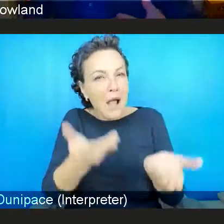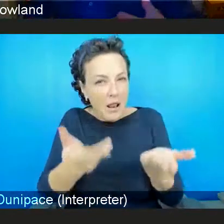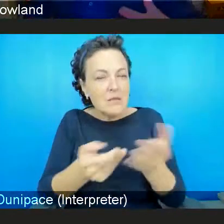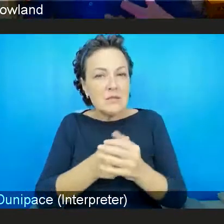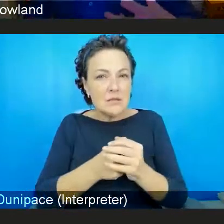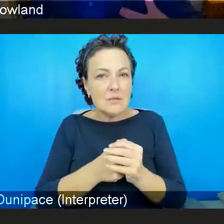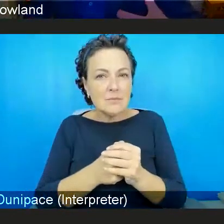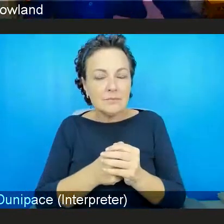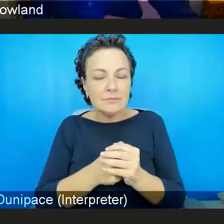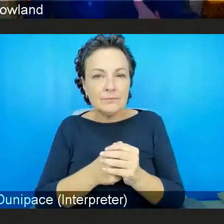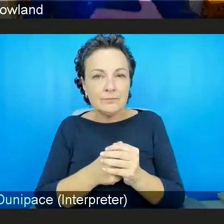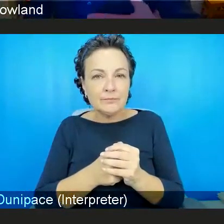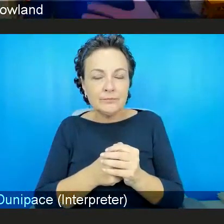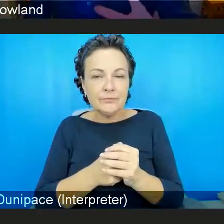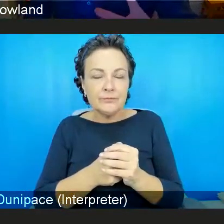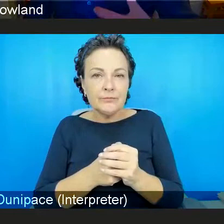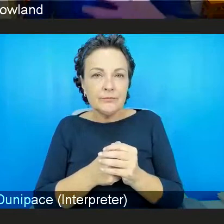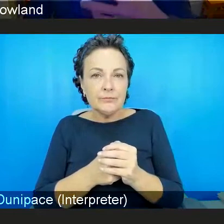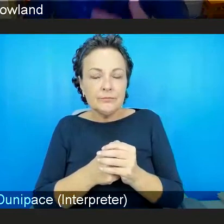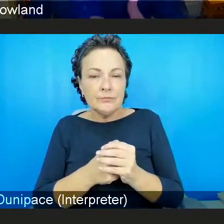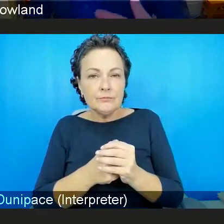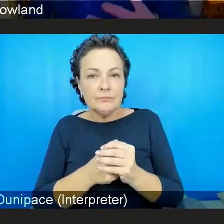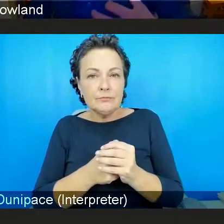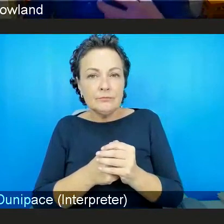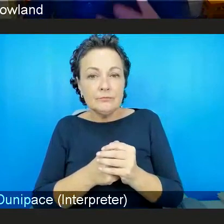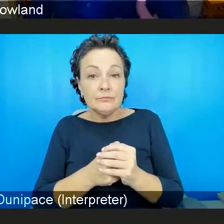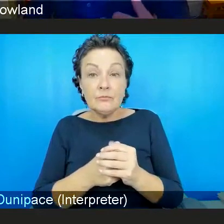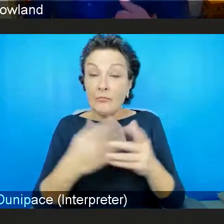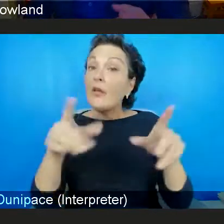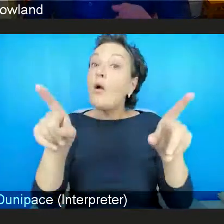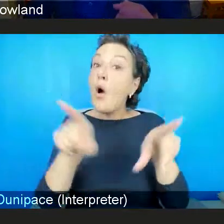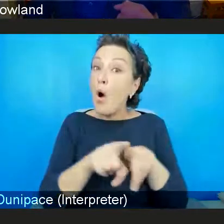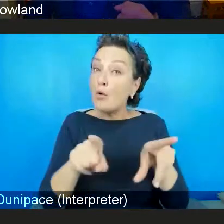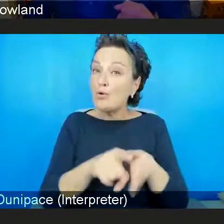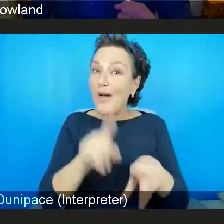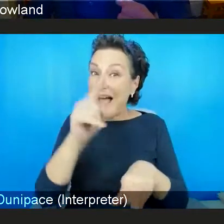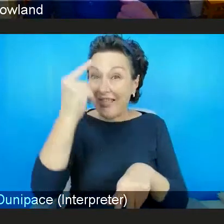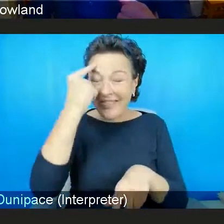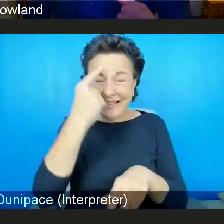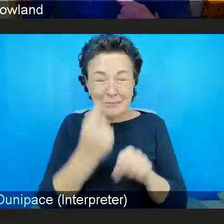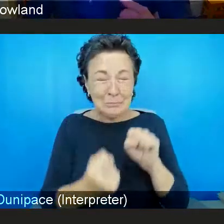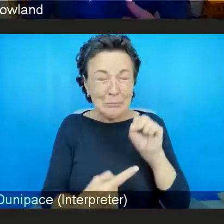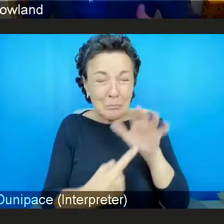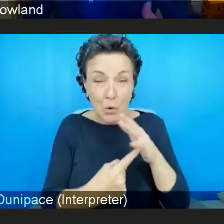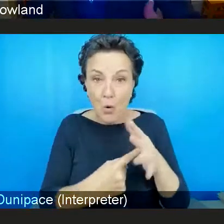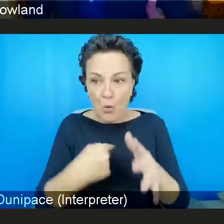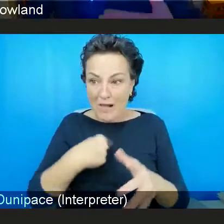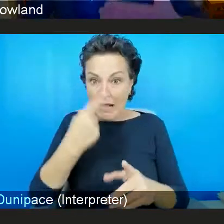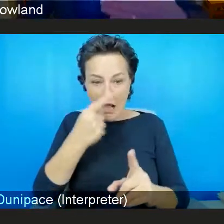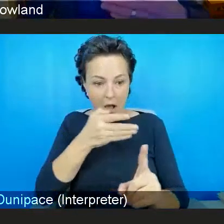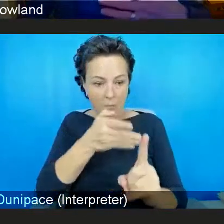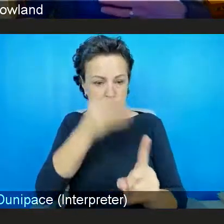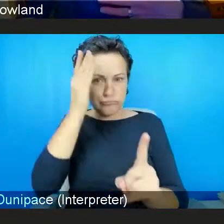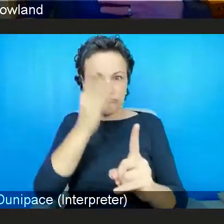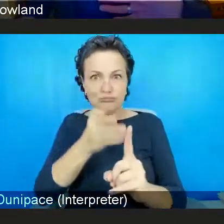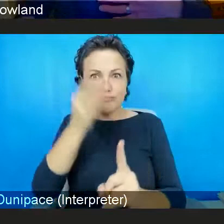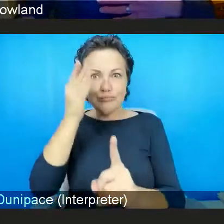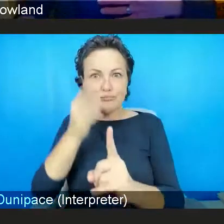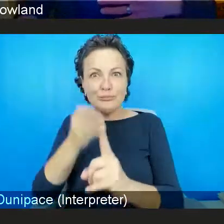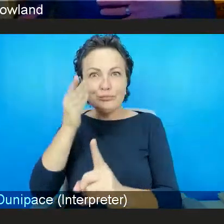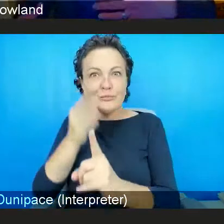the fact that we can identify what we can do. It's so important that we aren't we we